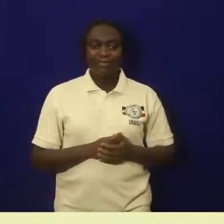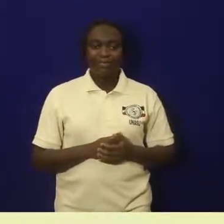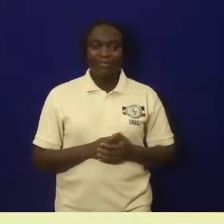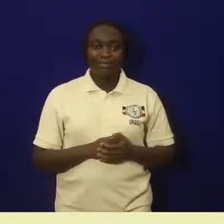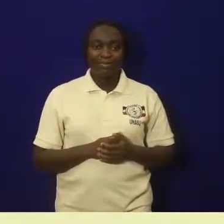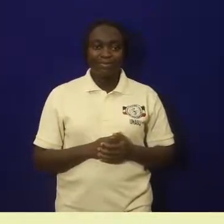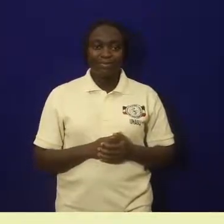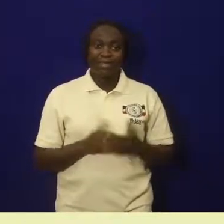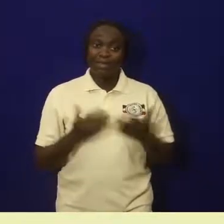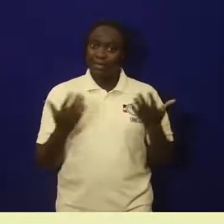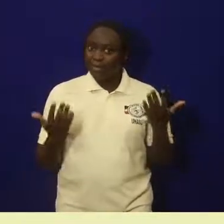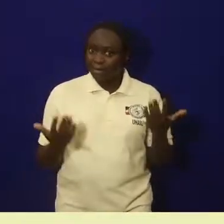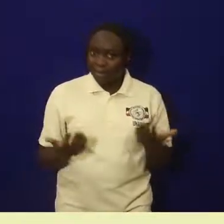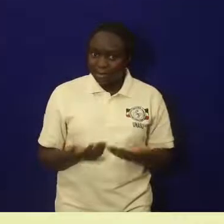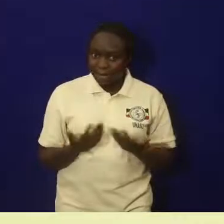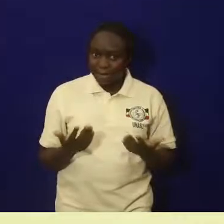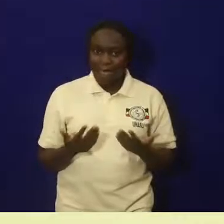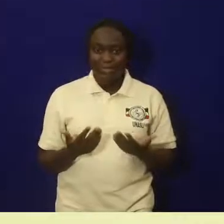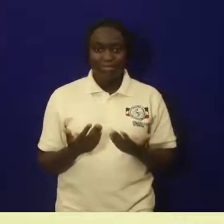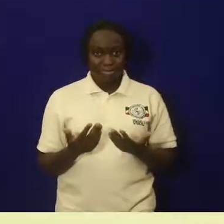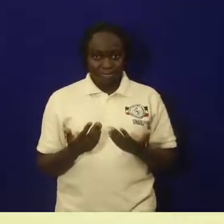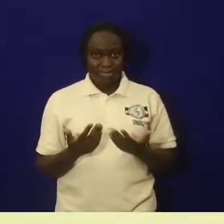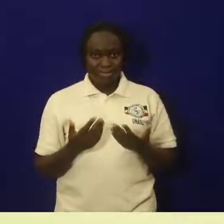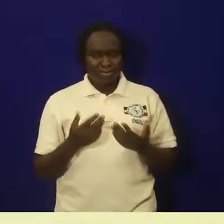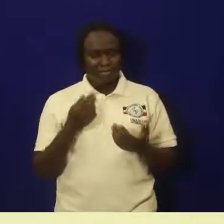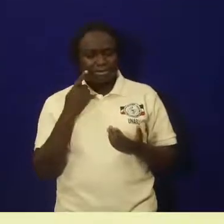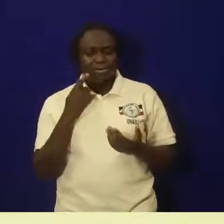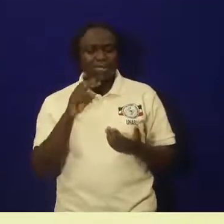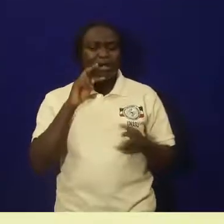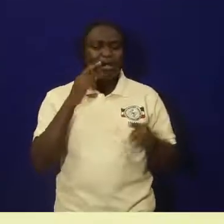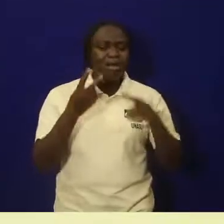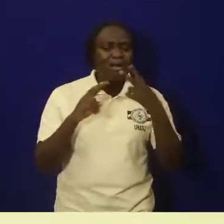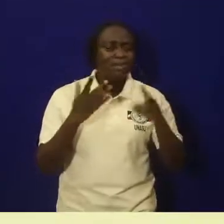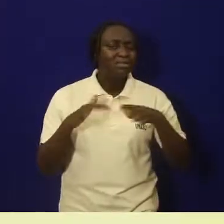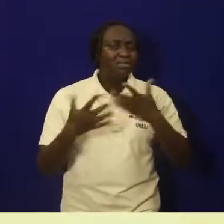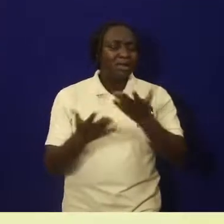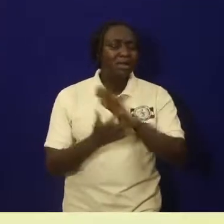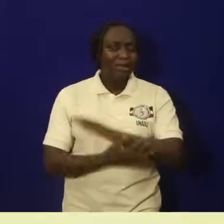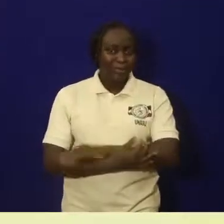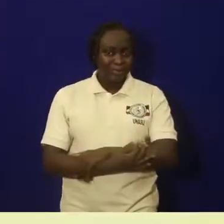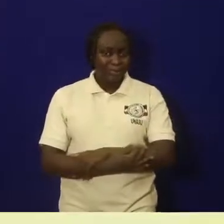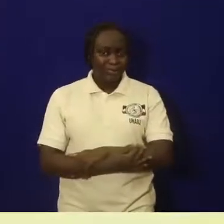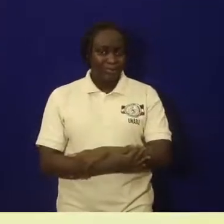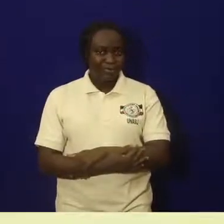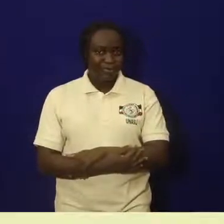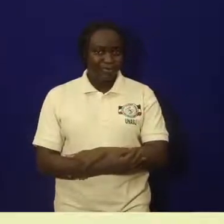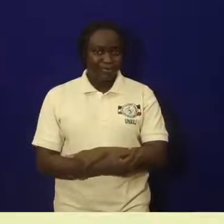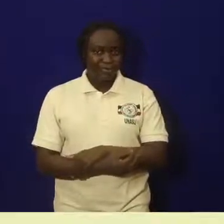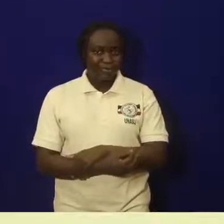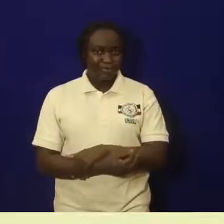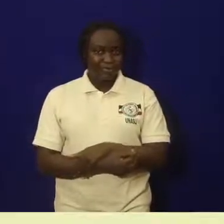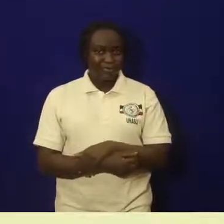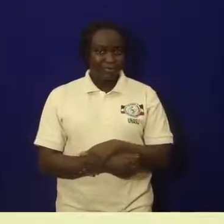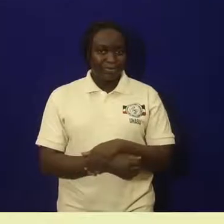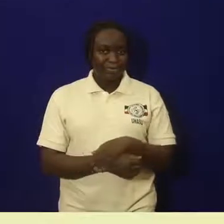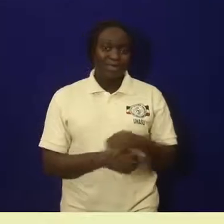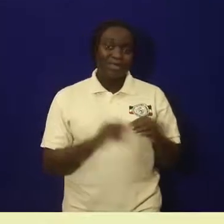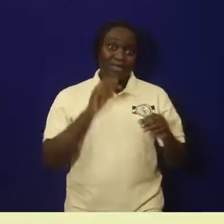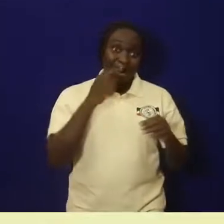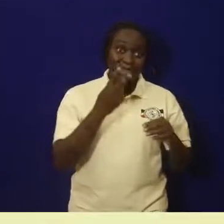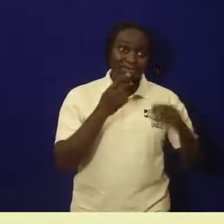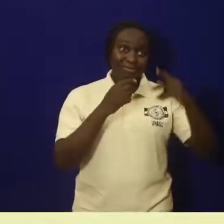We're going to see the answers to those questions. We're going to do